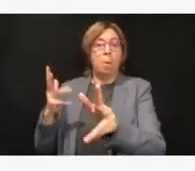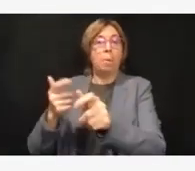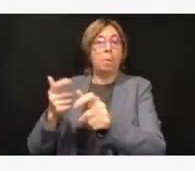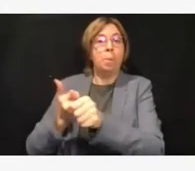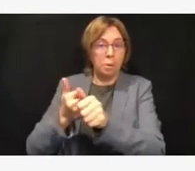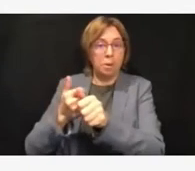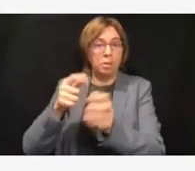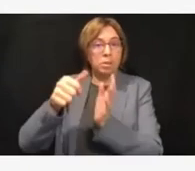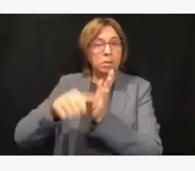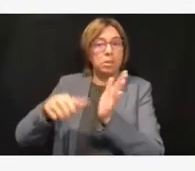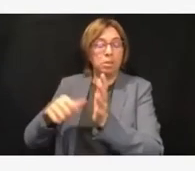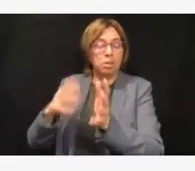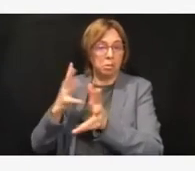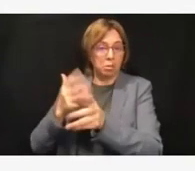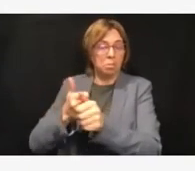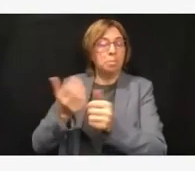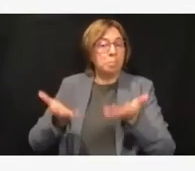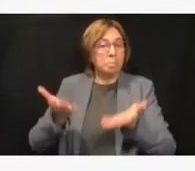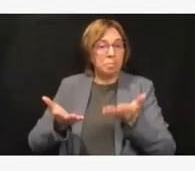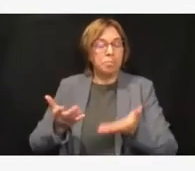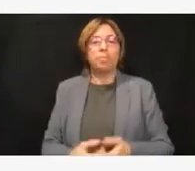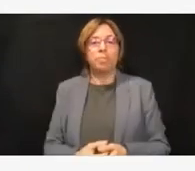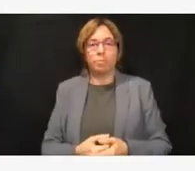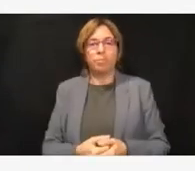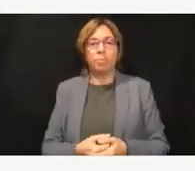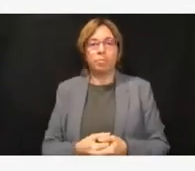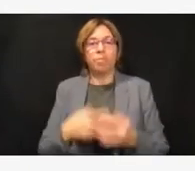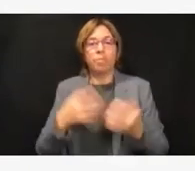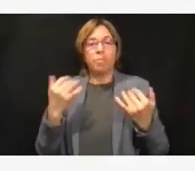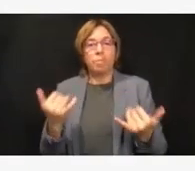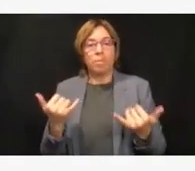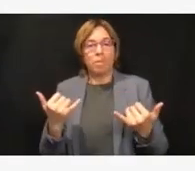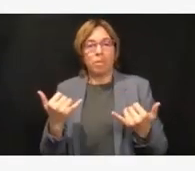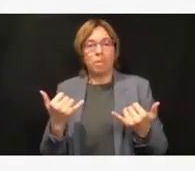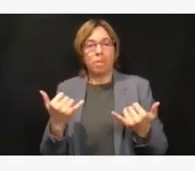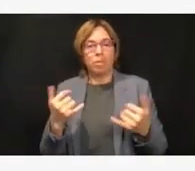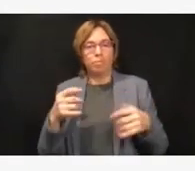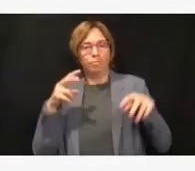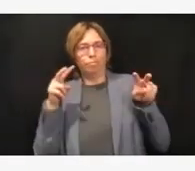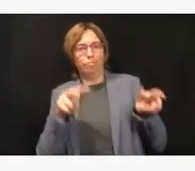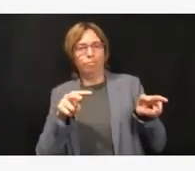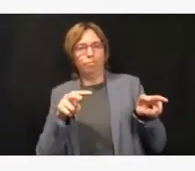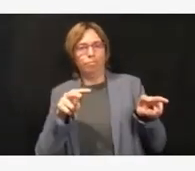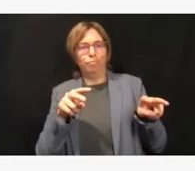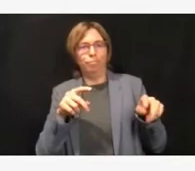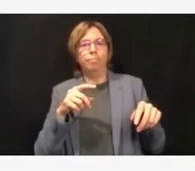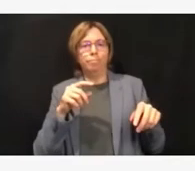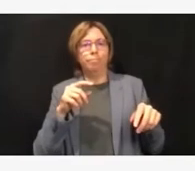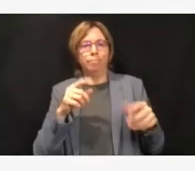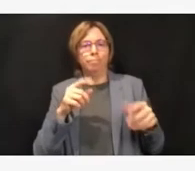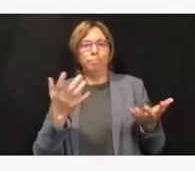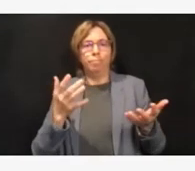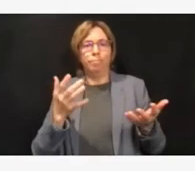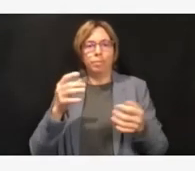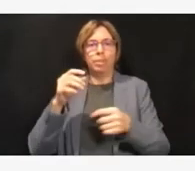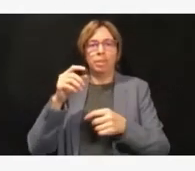we're starting to move through total joints and spine surgeries, all cancer surgery in our system is live again,